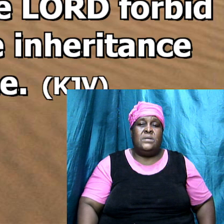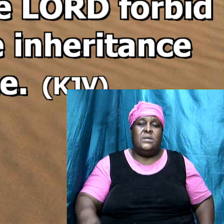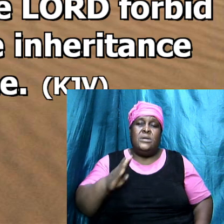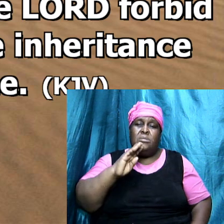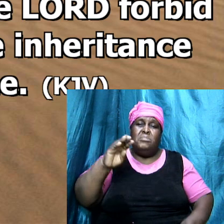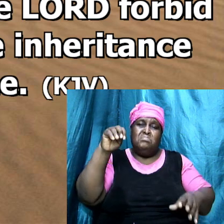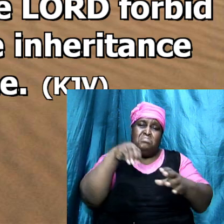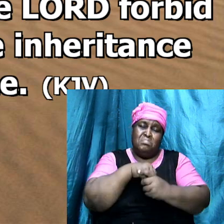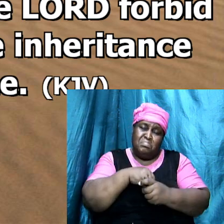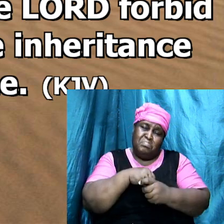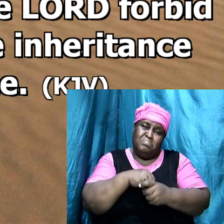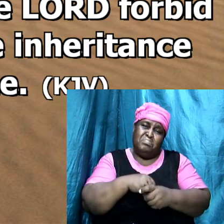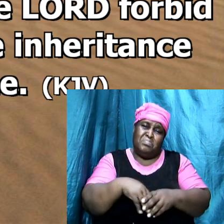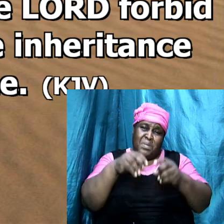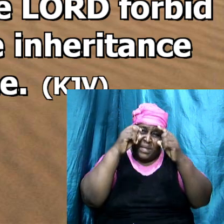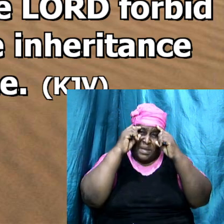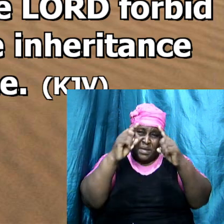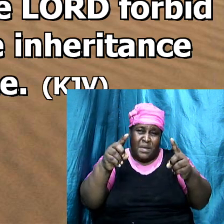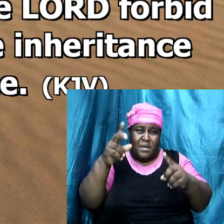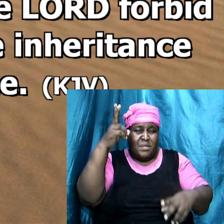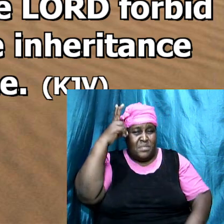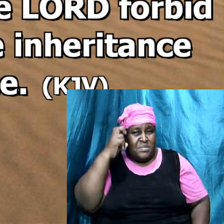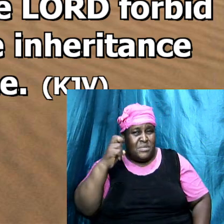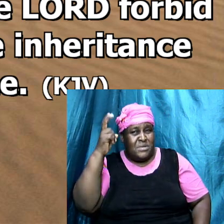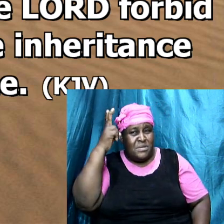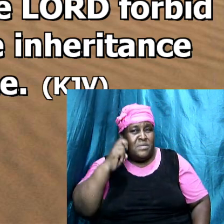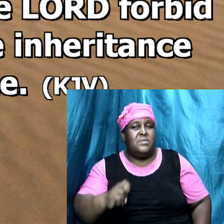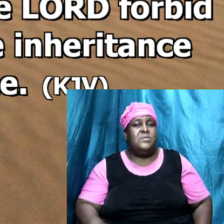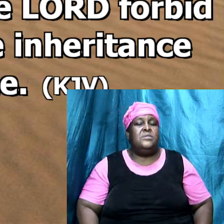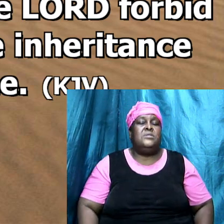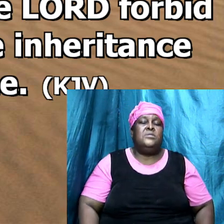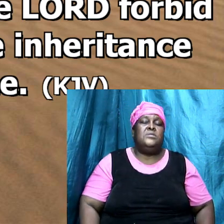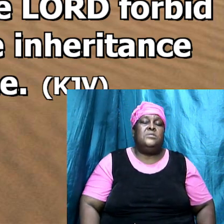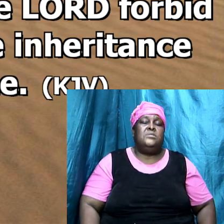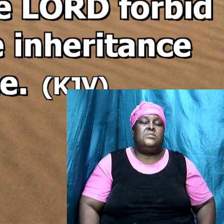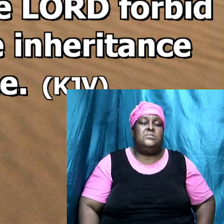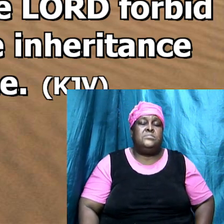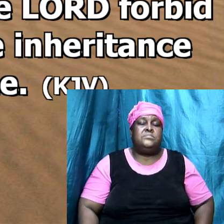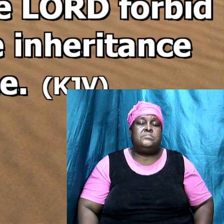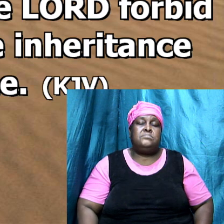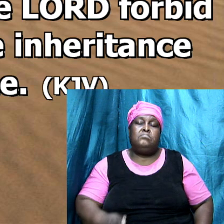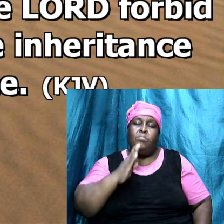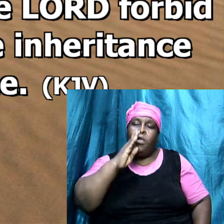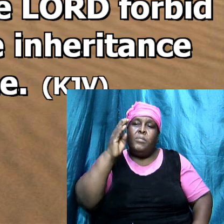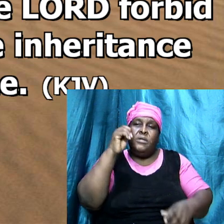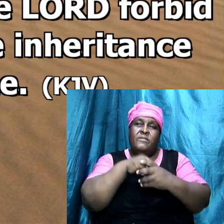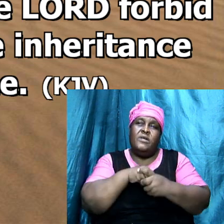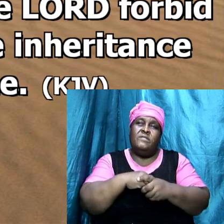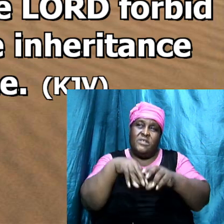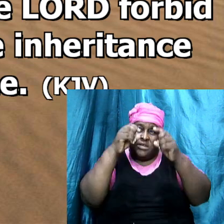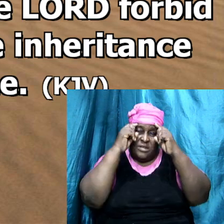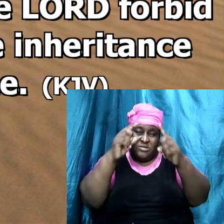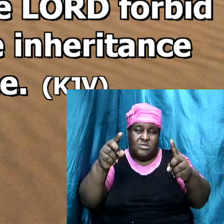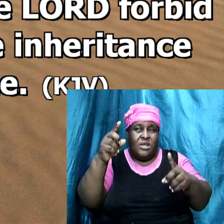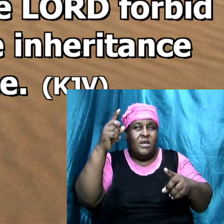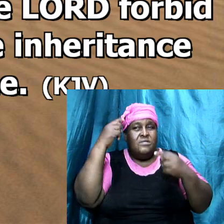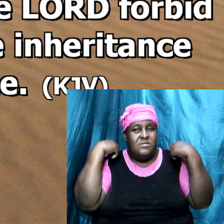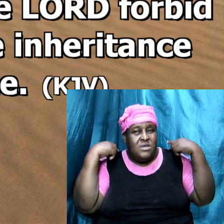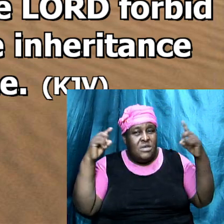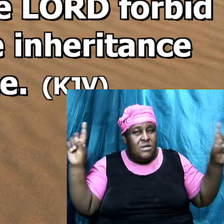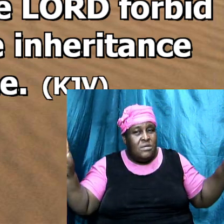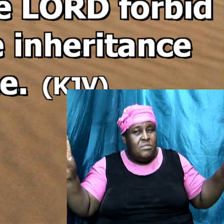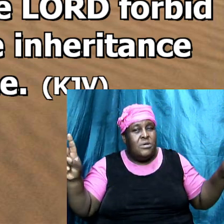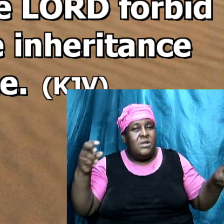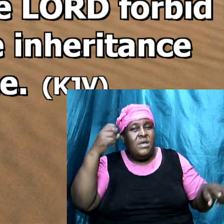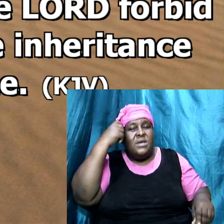involved with the doctrine of Jezebel from being involved with the doctrine of demons and seducing